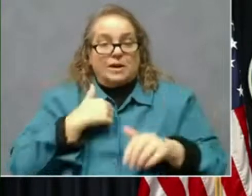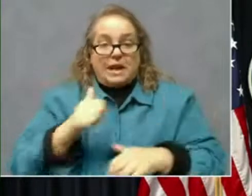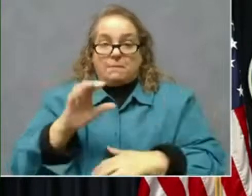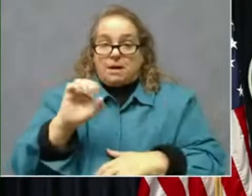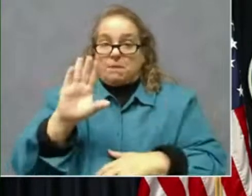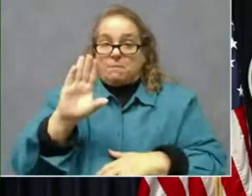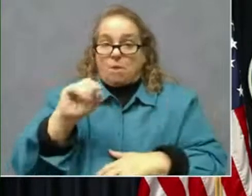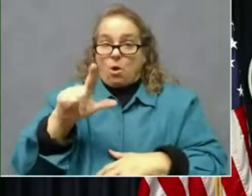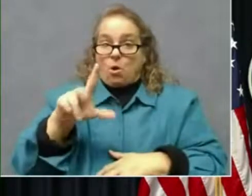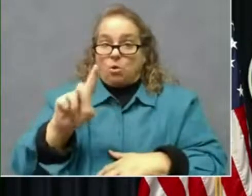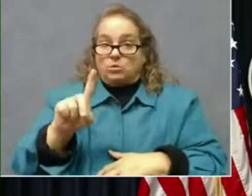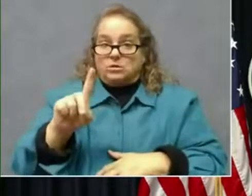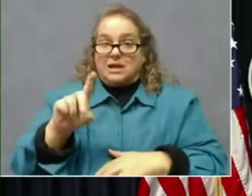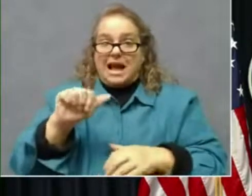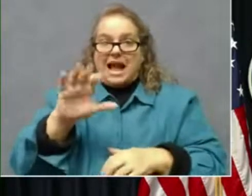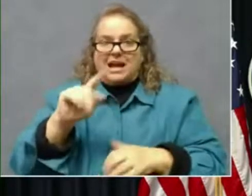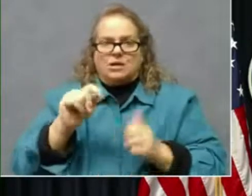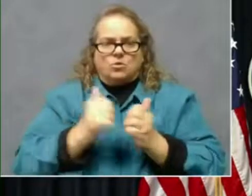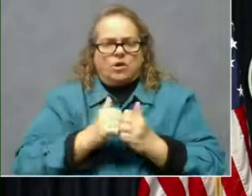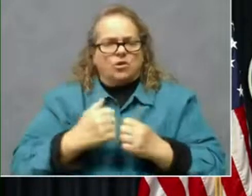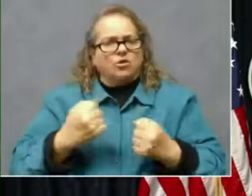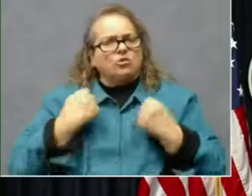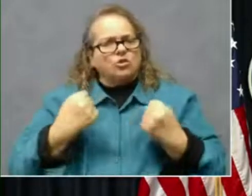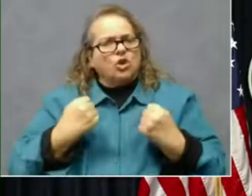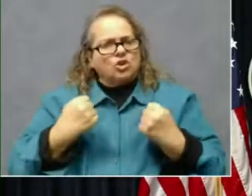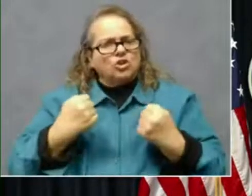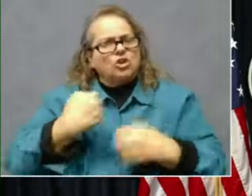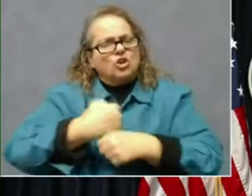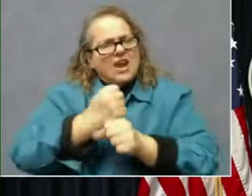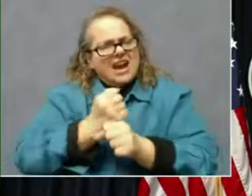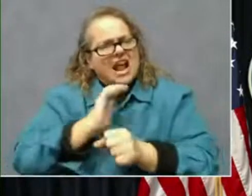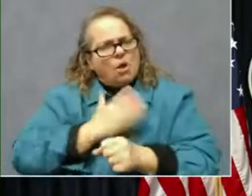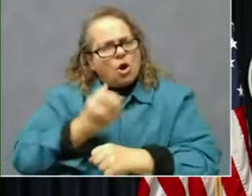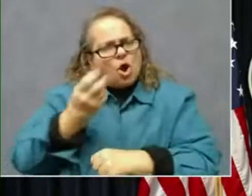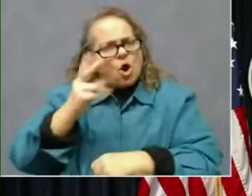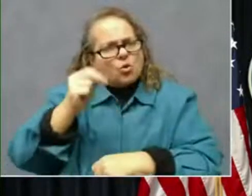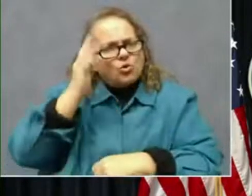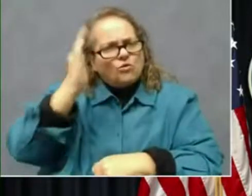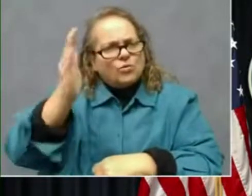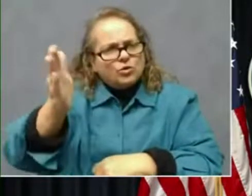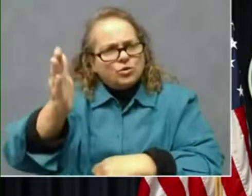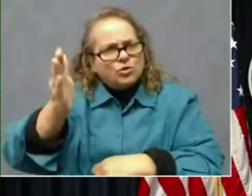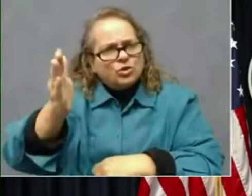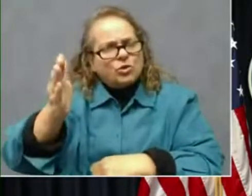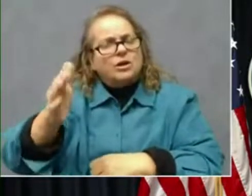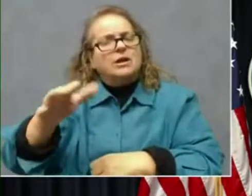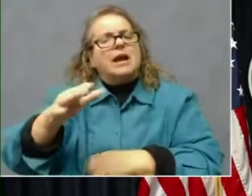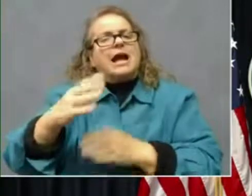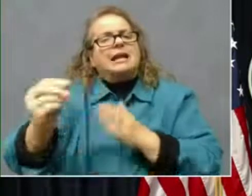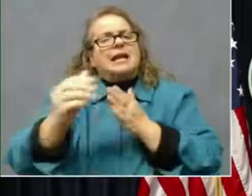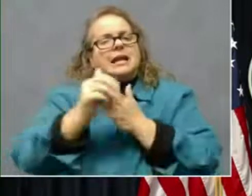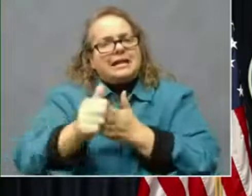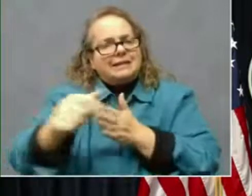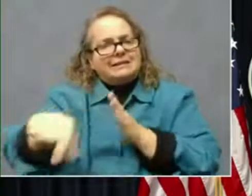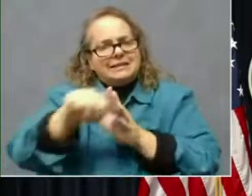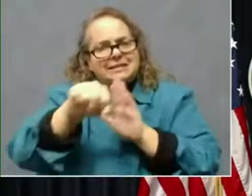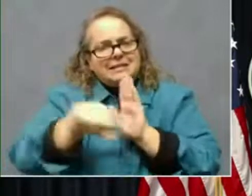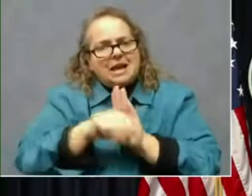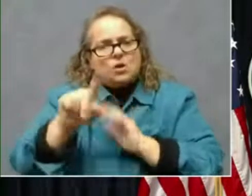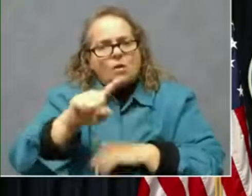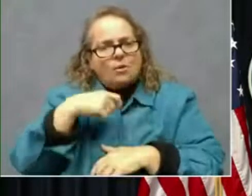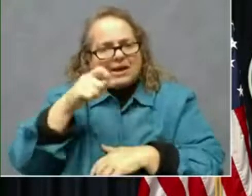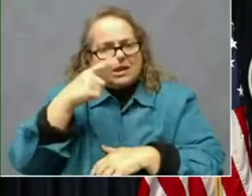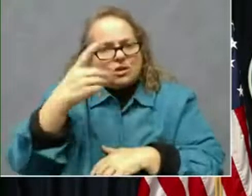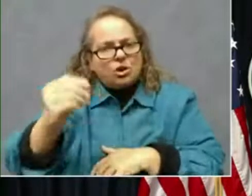create our future, take it in our hands and lead this state where we need to go create the amazing jobs of the